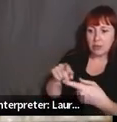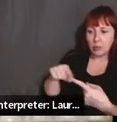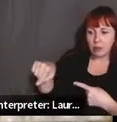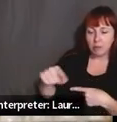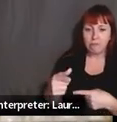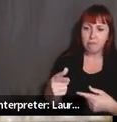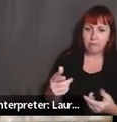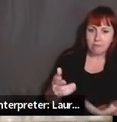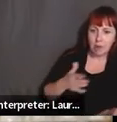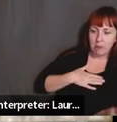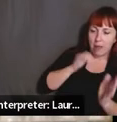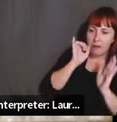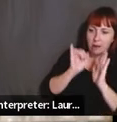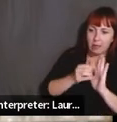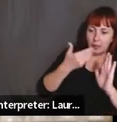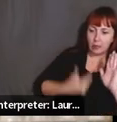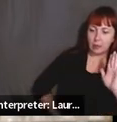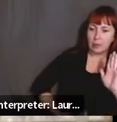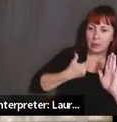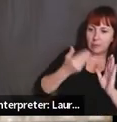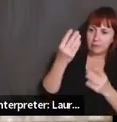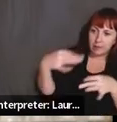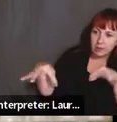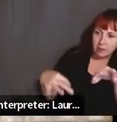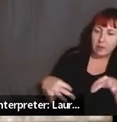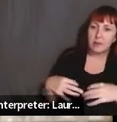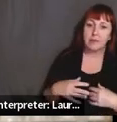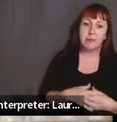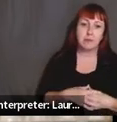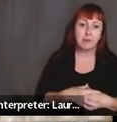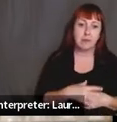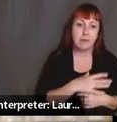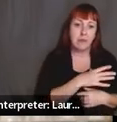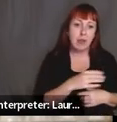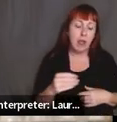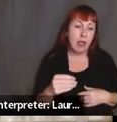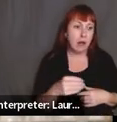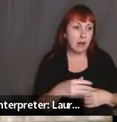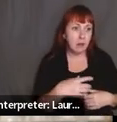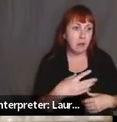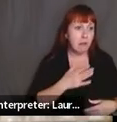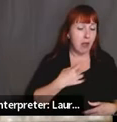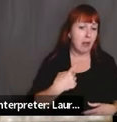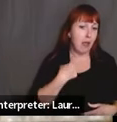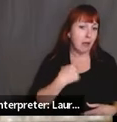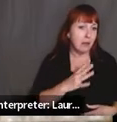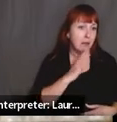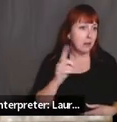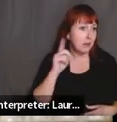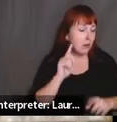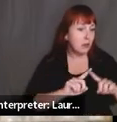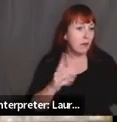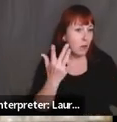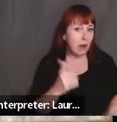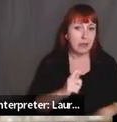speakers about my identity and having to explain to people why my accent is different and why my